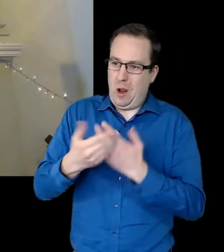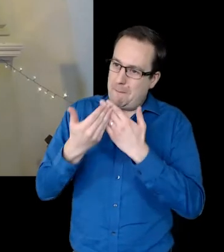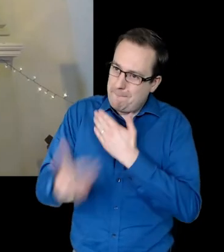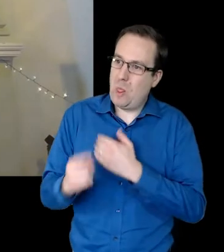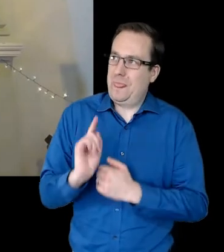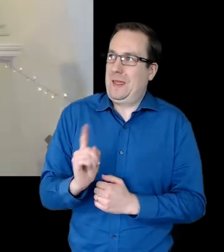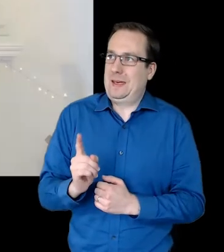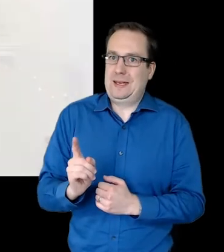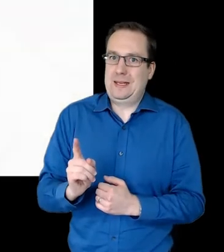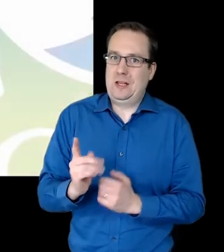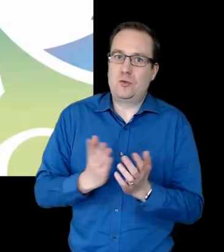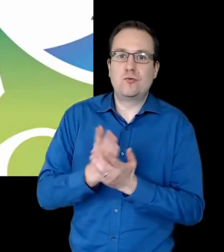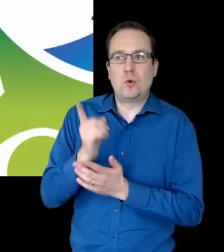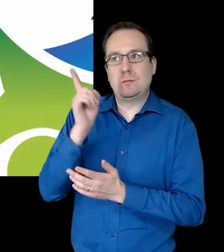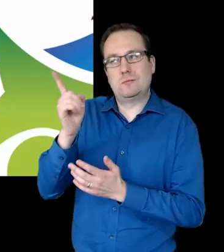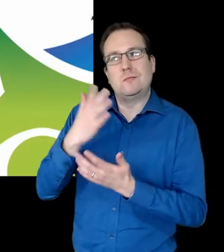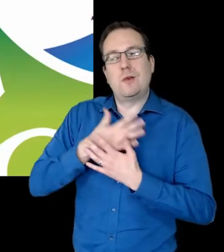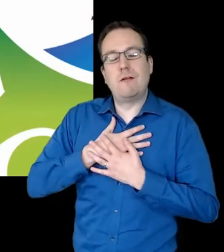who loved us.